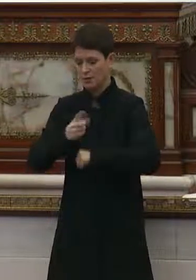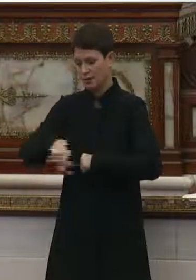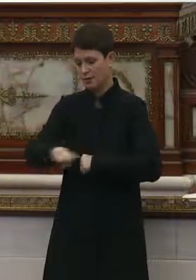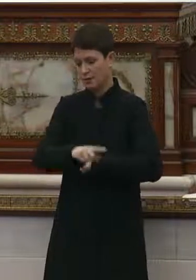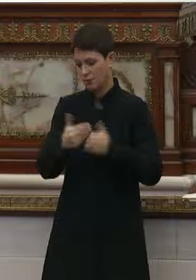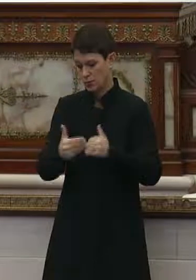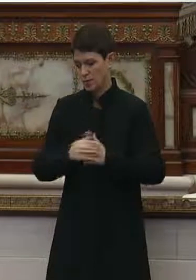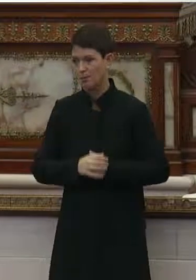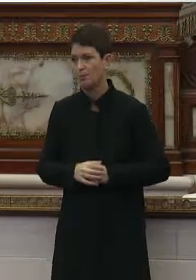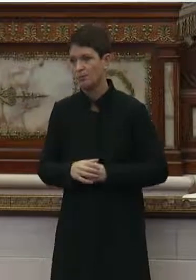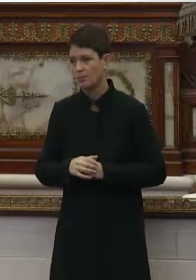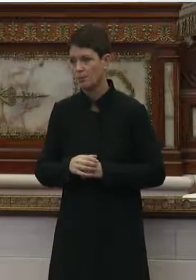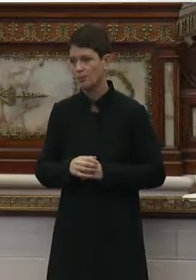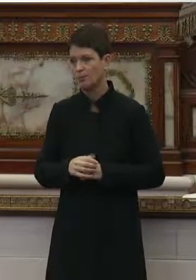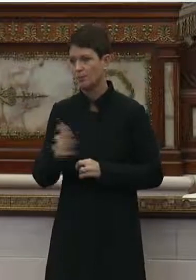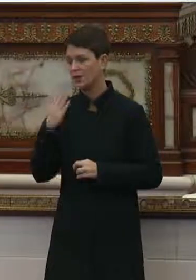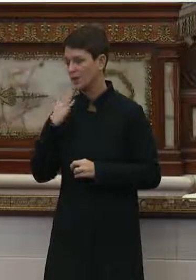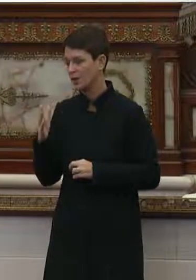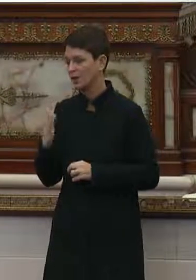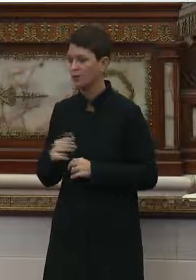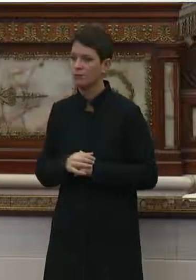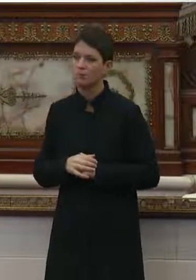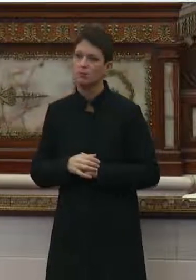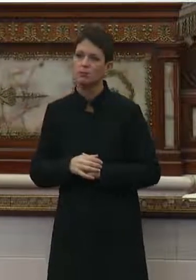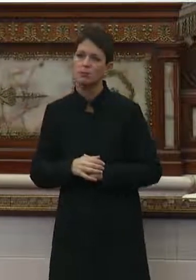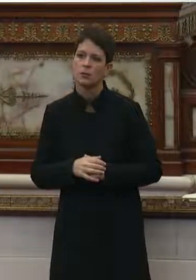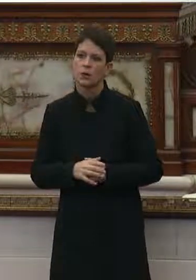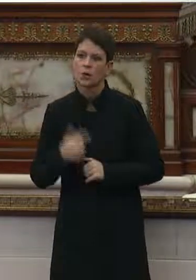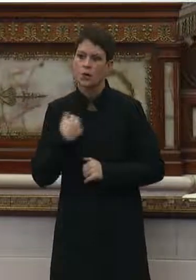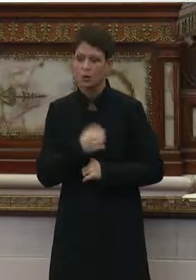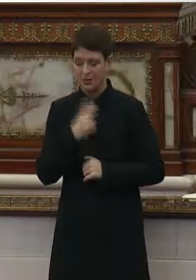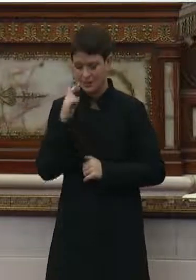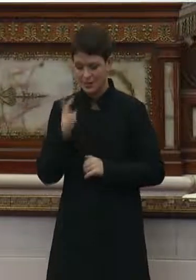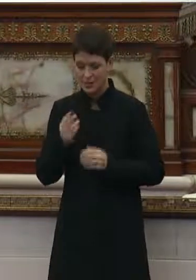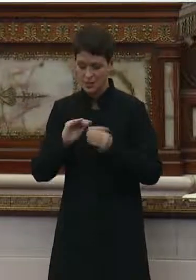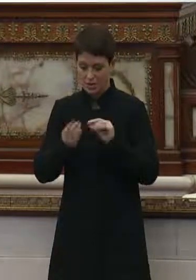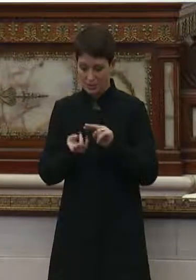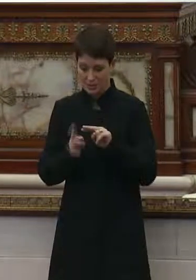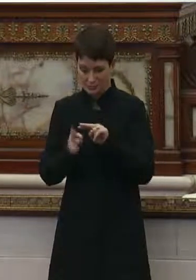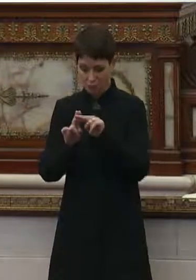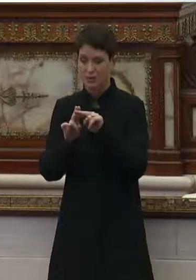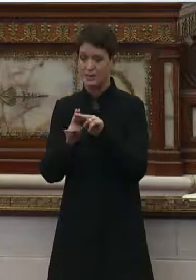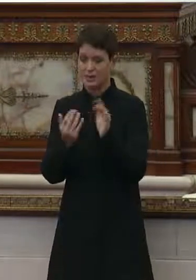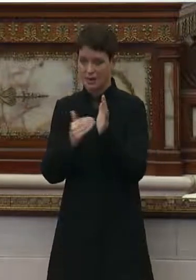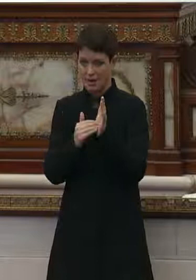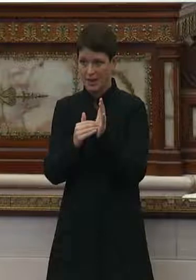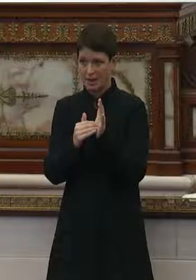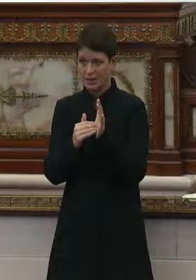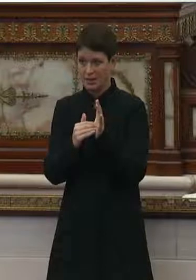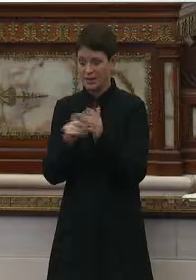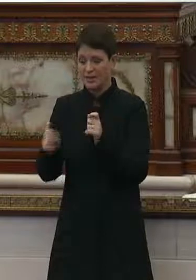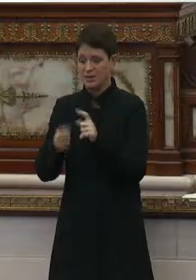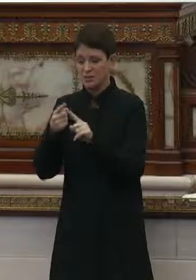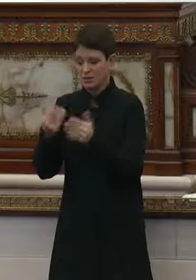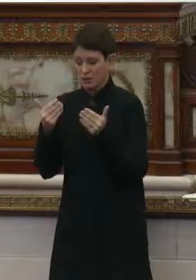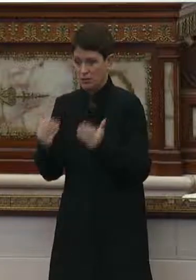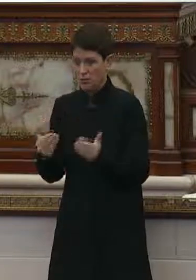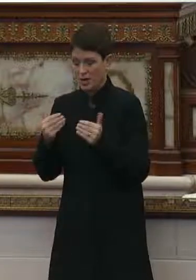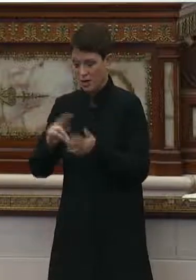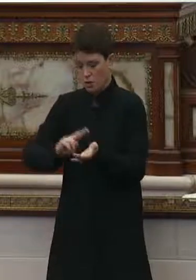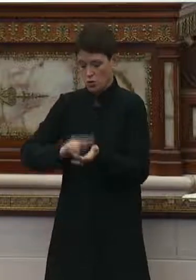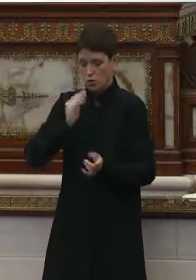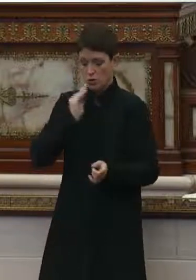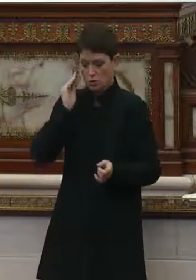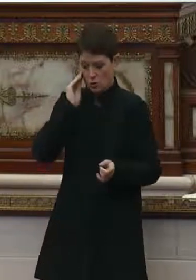wave. Thank you. And so when we're seeing the increase in numbers, again, I know specifically right now we're talking about nursing